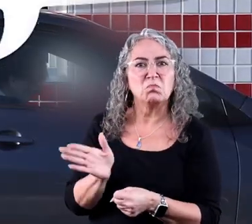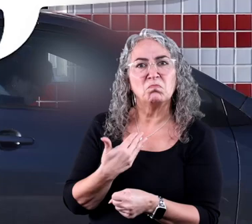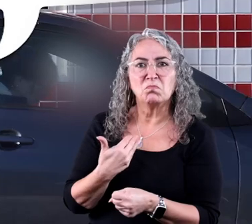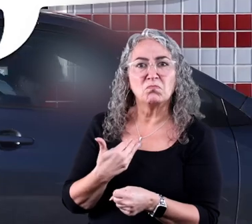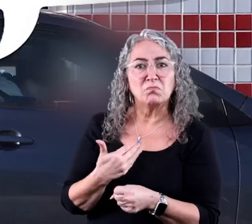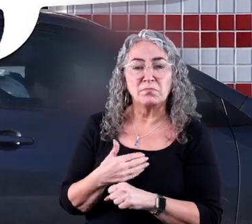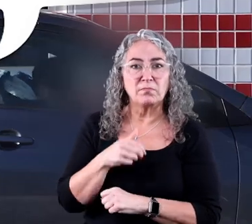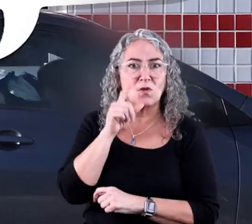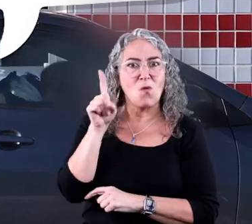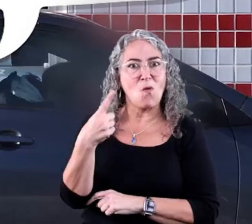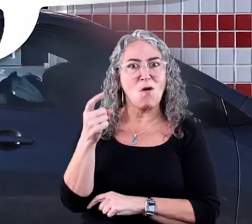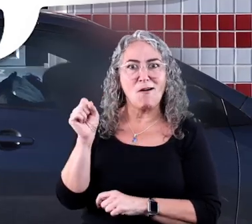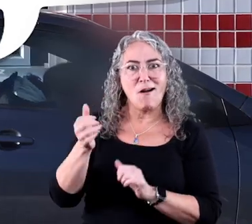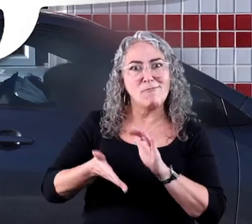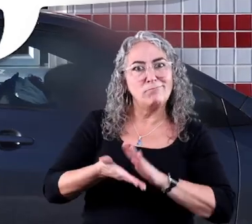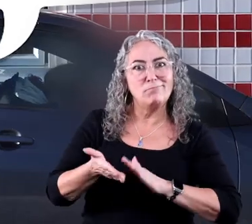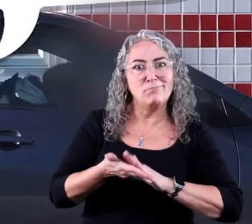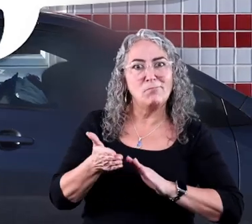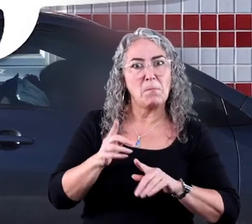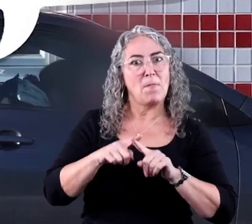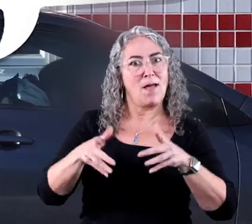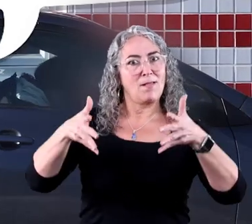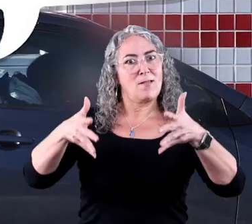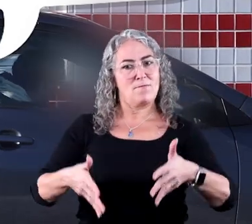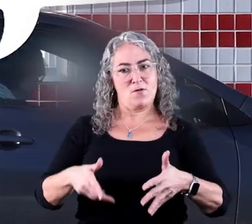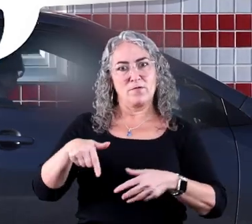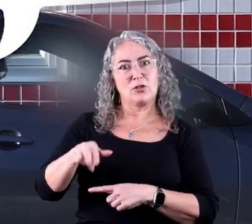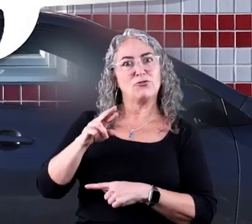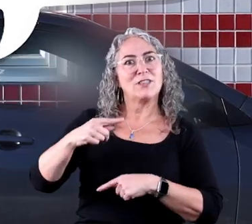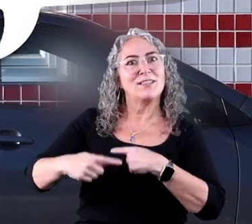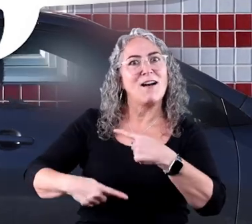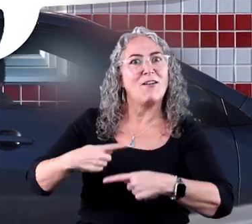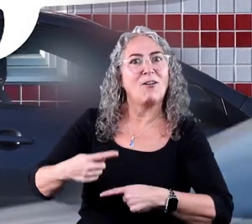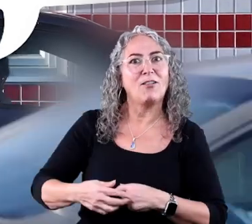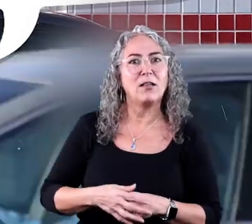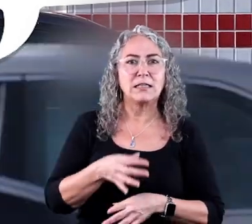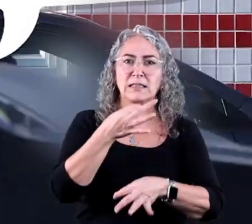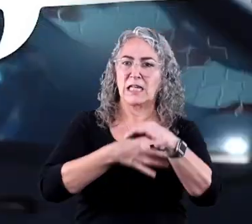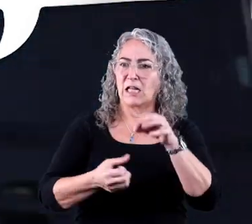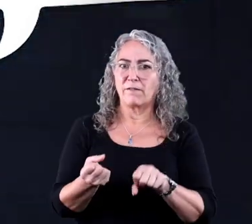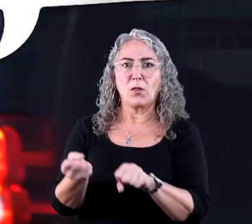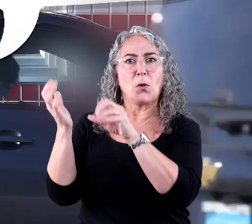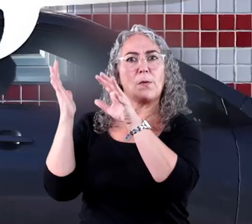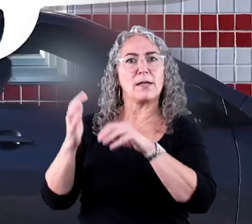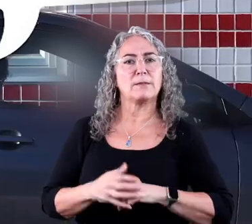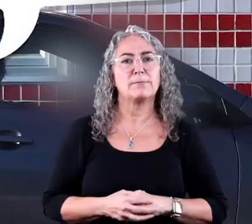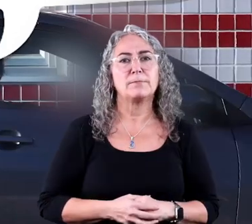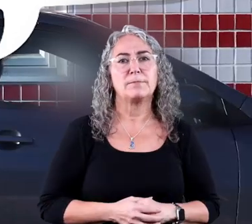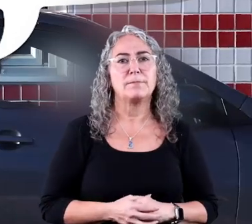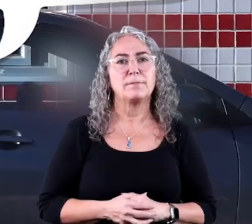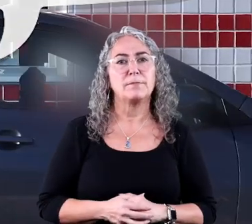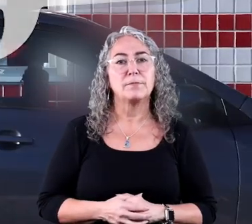gasoline. Not only did his car go, but the leftover oil was recycled instead of thrown away.